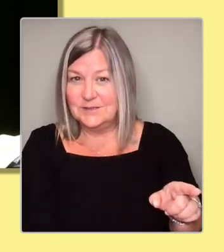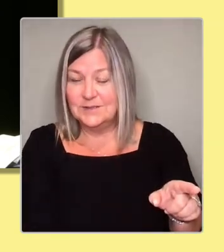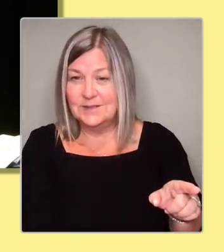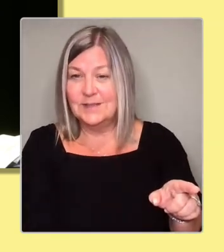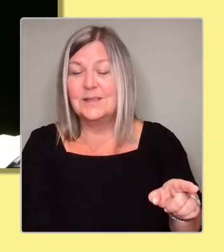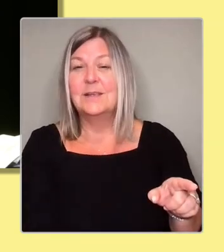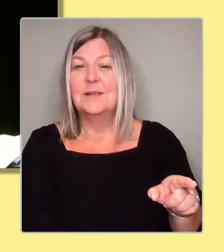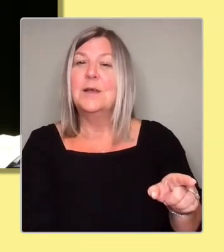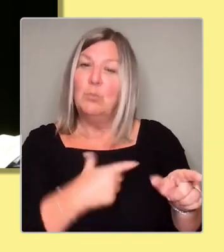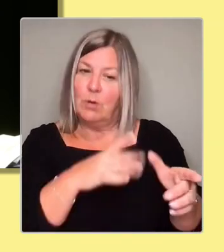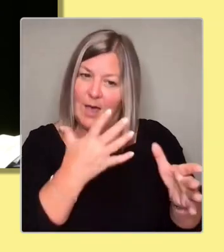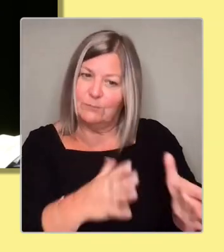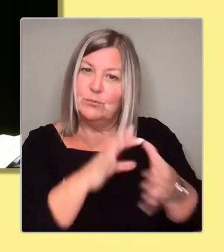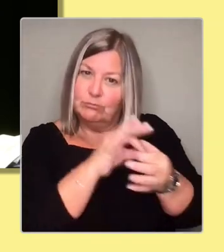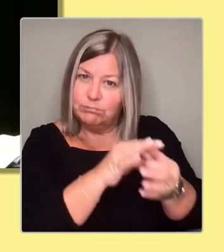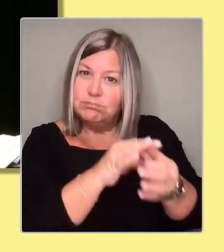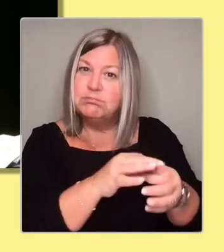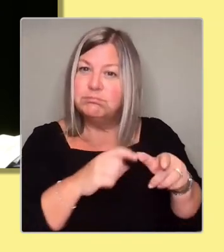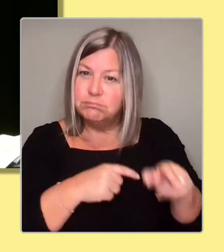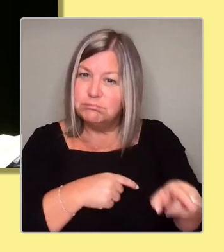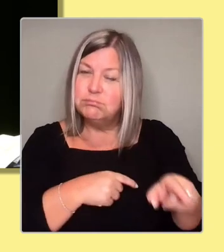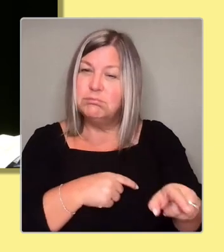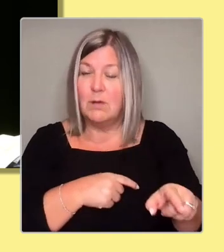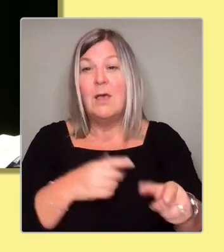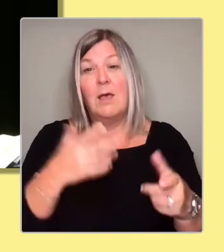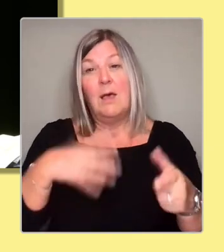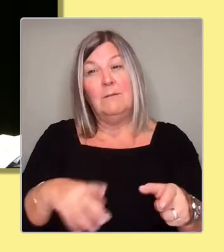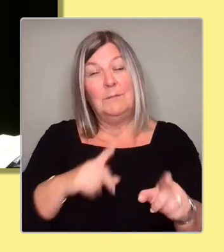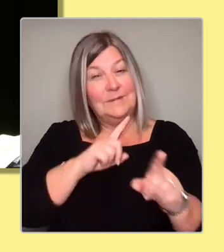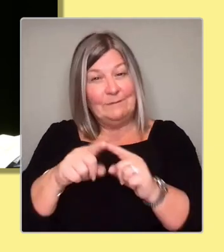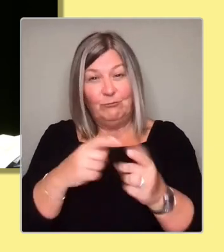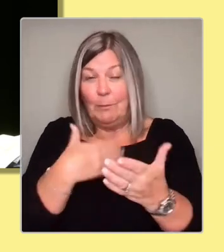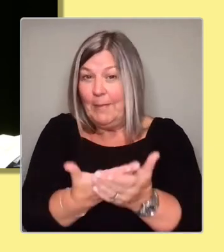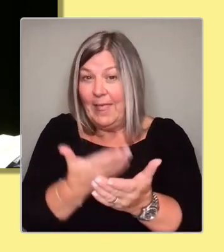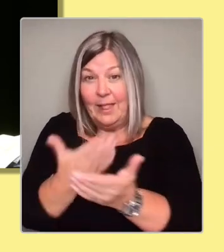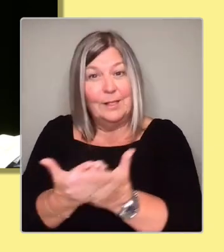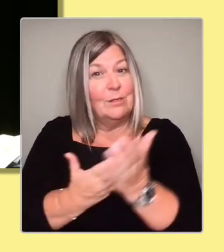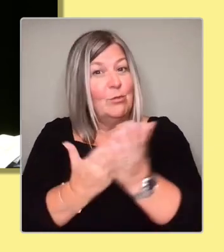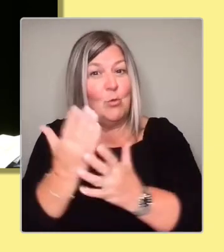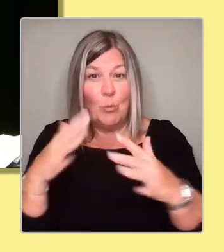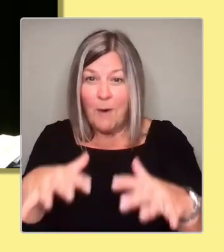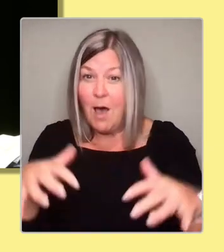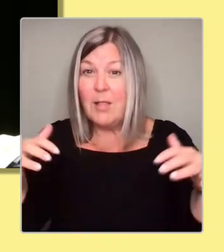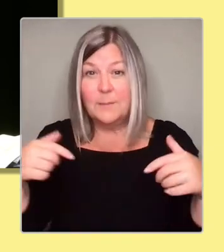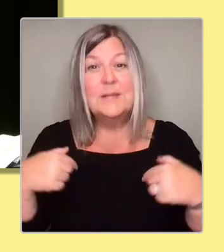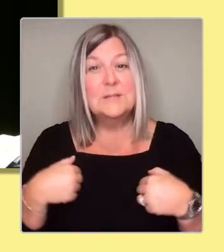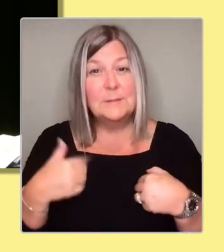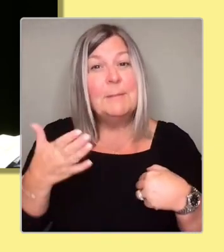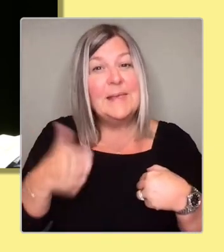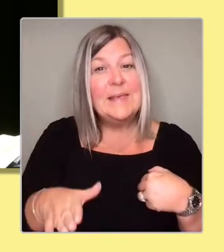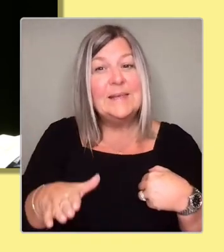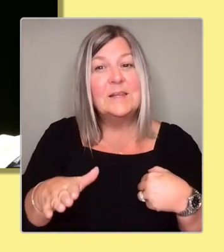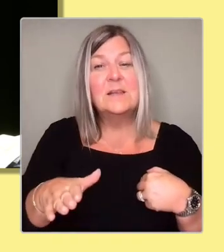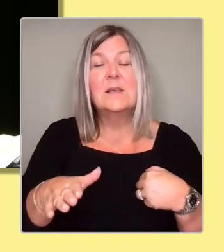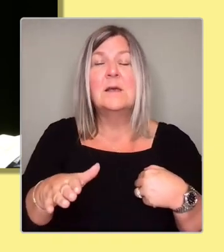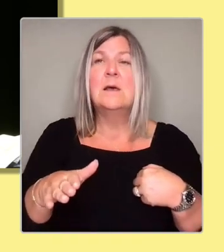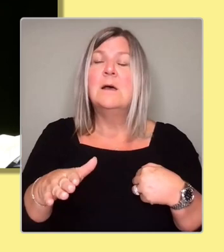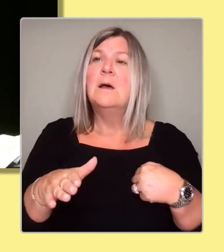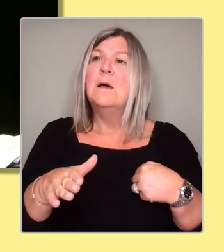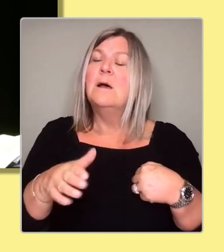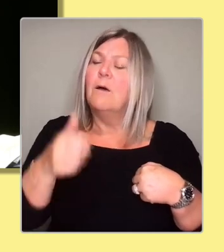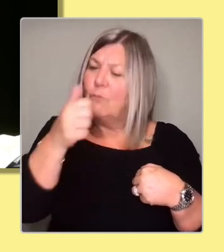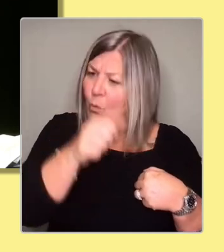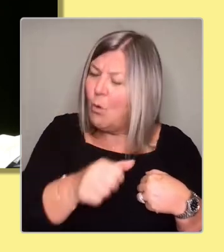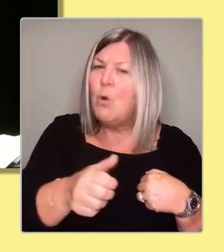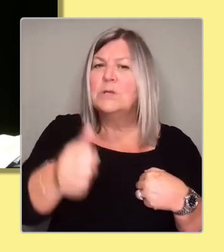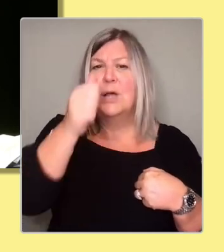ministers of my ten and a half years in government. And of course, I know what it's like to work in minority government. But I'll